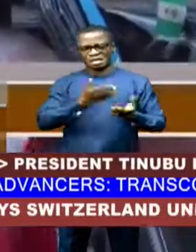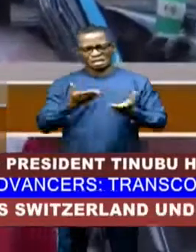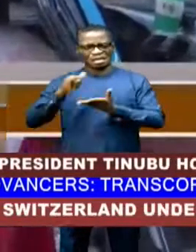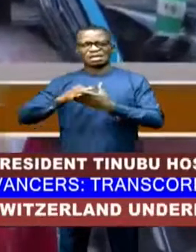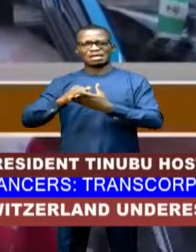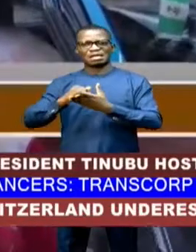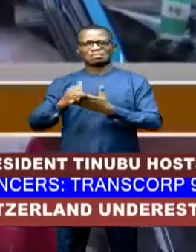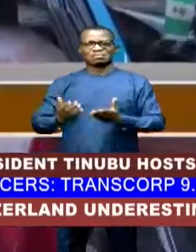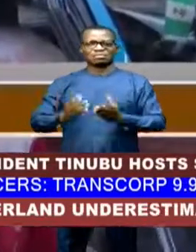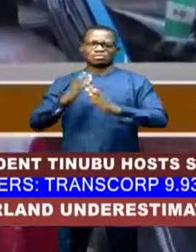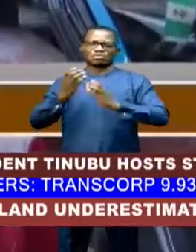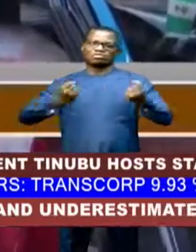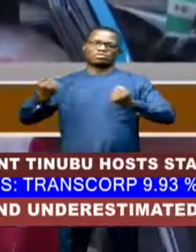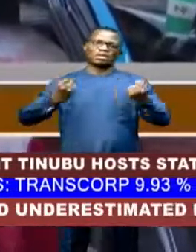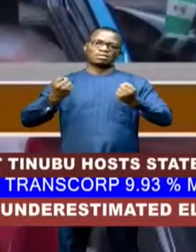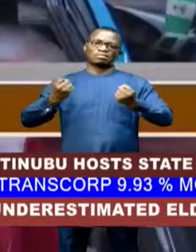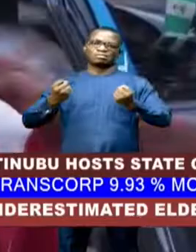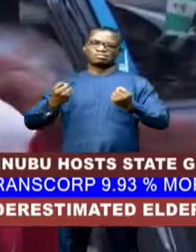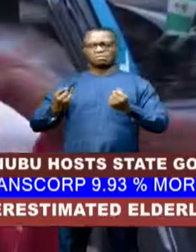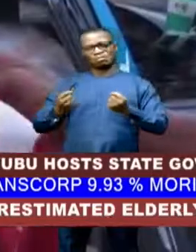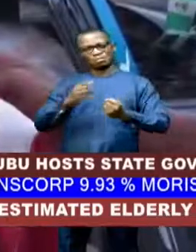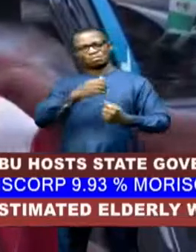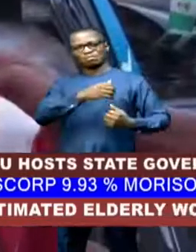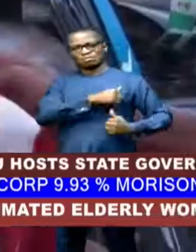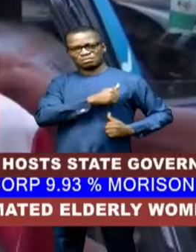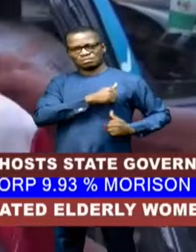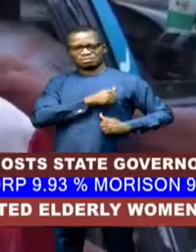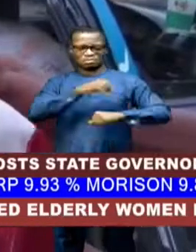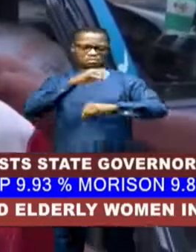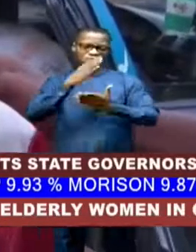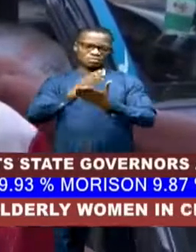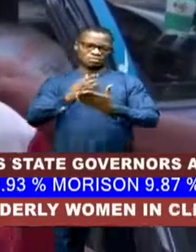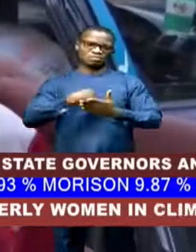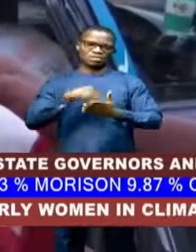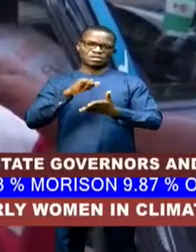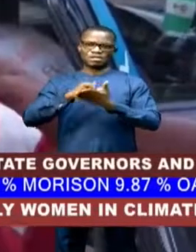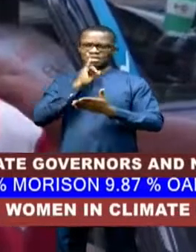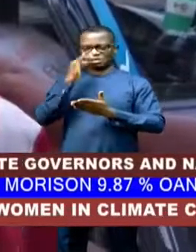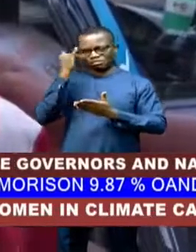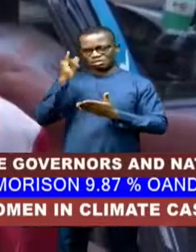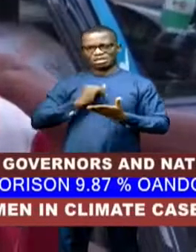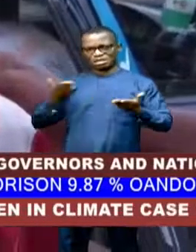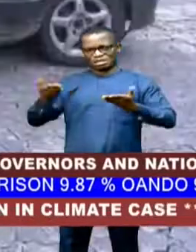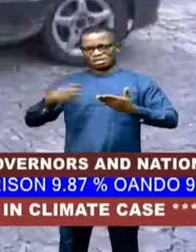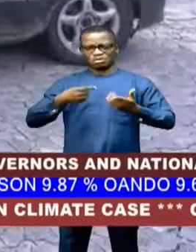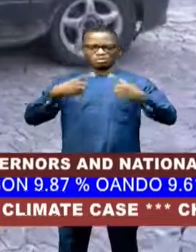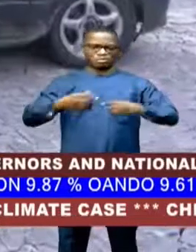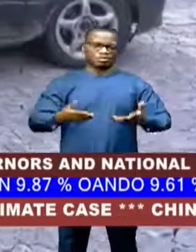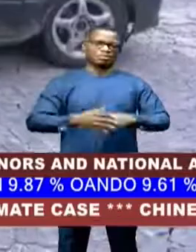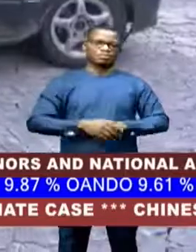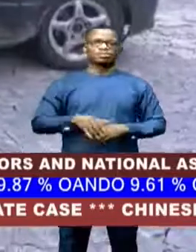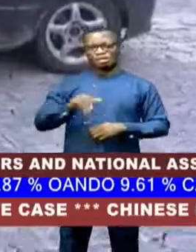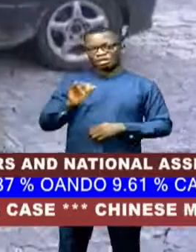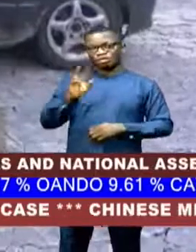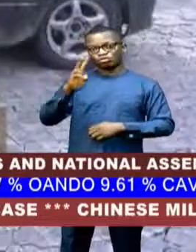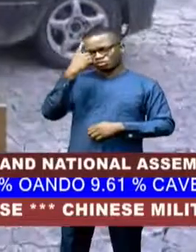the equipment. So patrol found who can arrest me. That is why they called me to come here. Although two